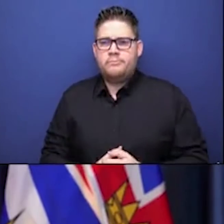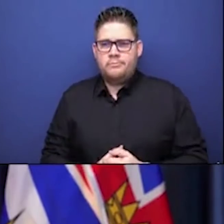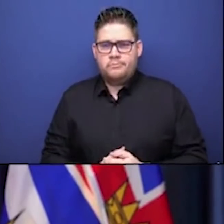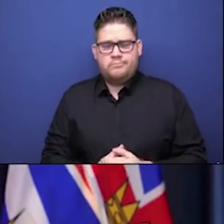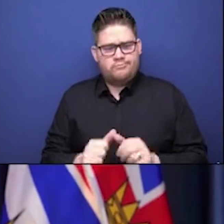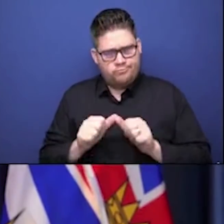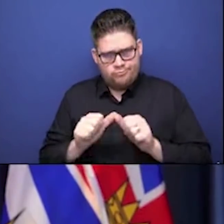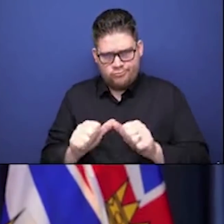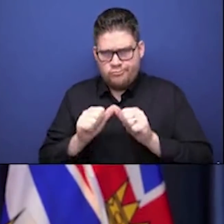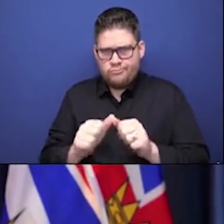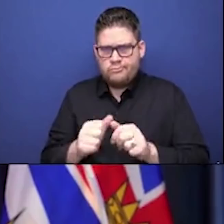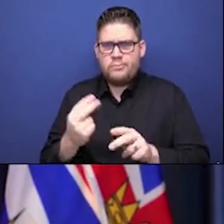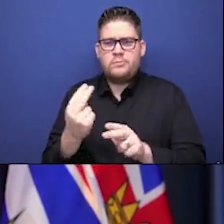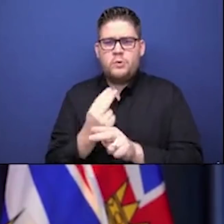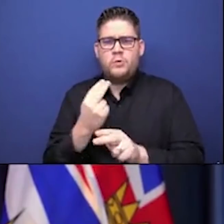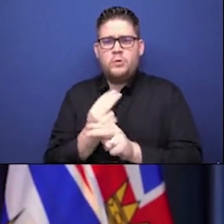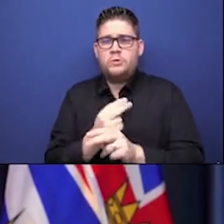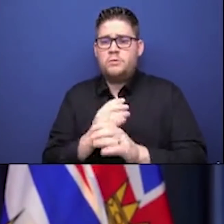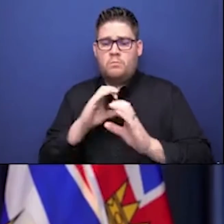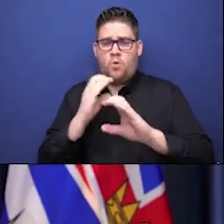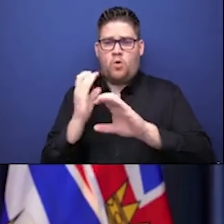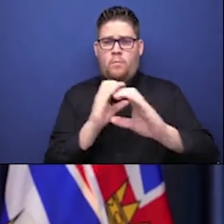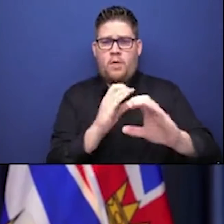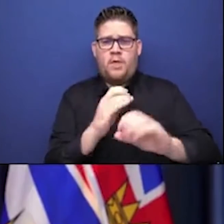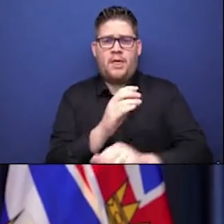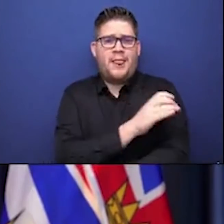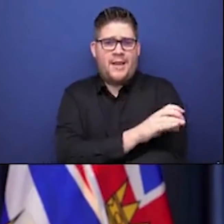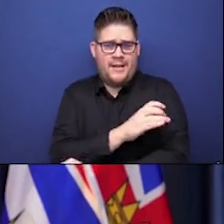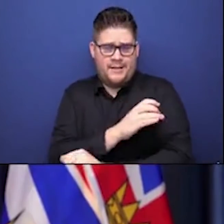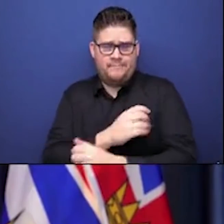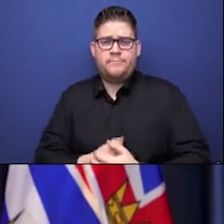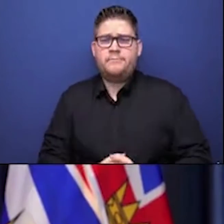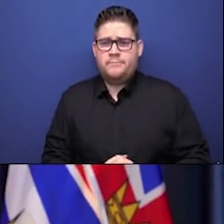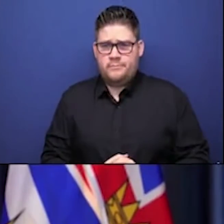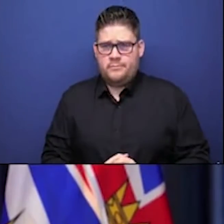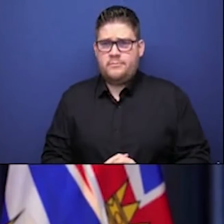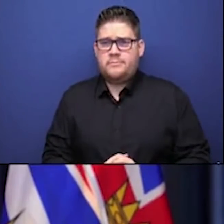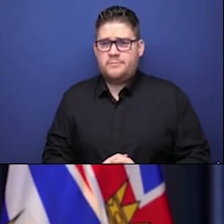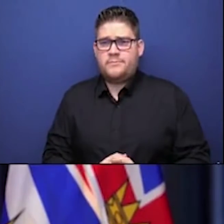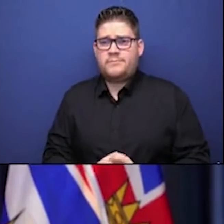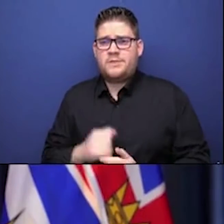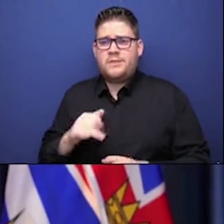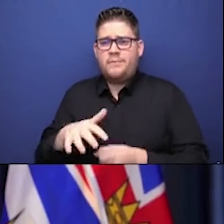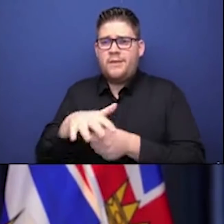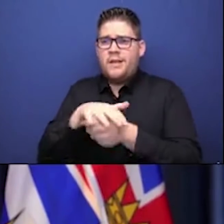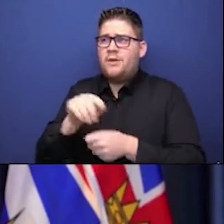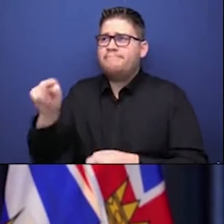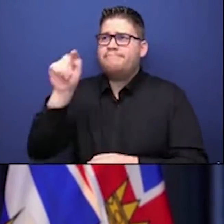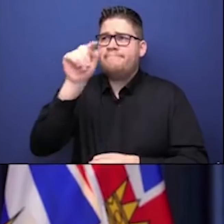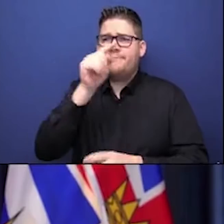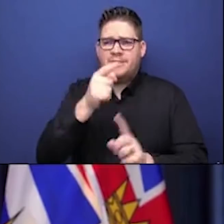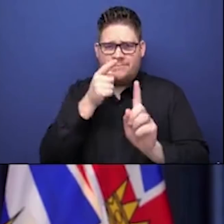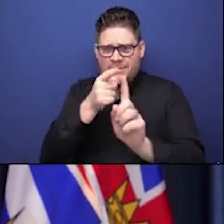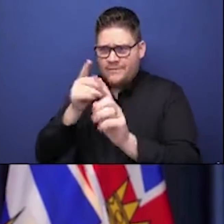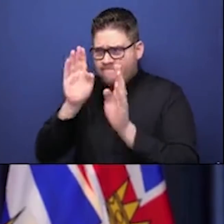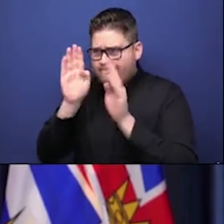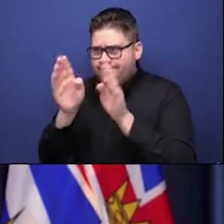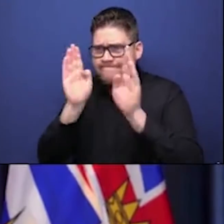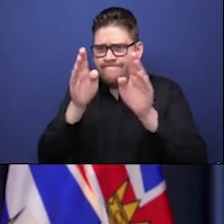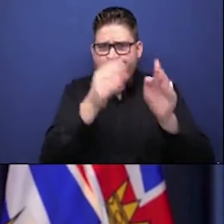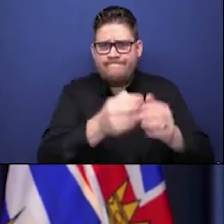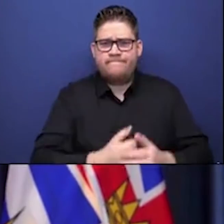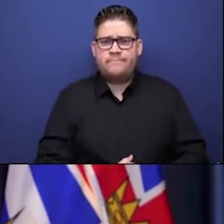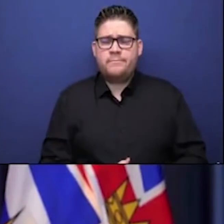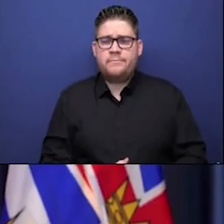independent living facilities are immunized as well as not just residents but staff to meet that target. Dr.